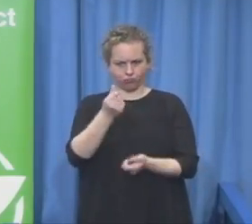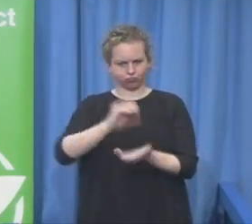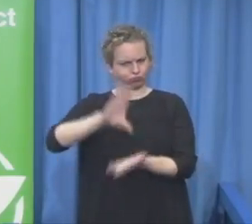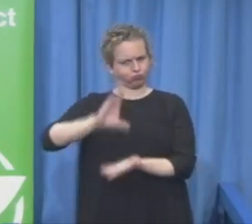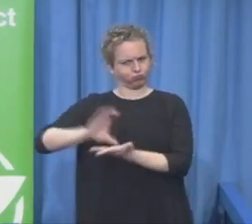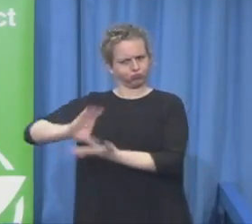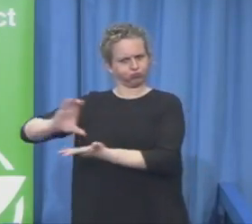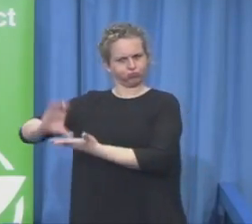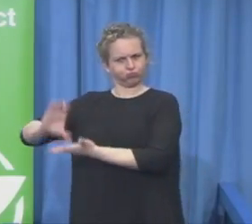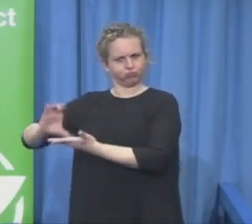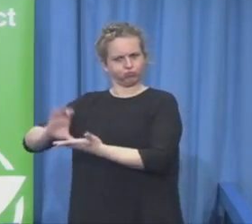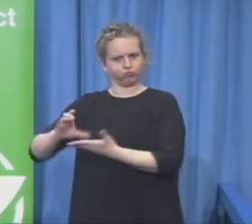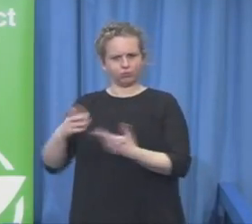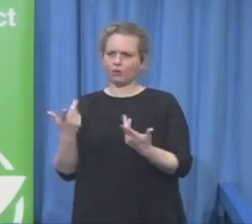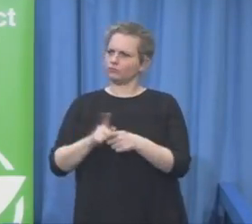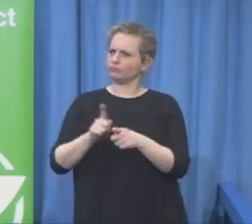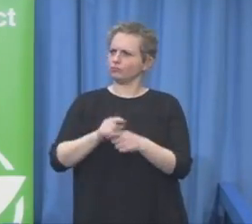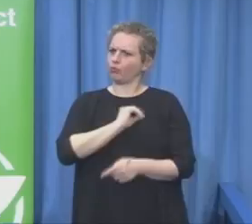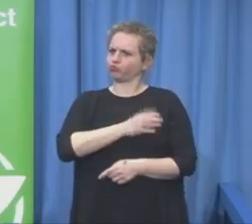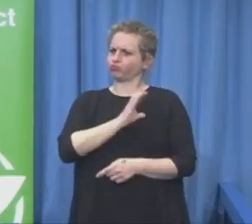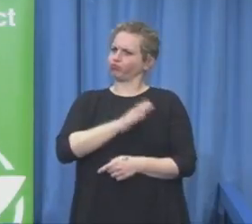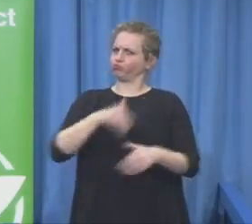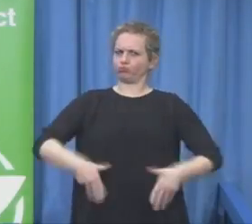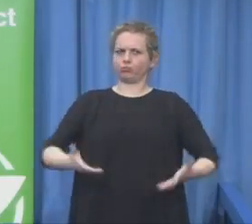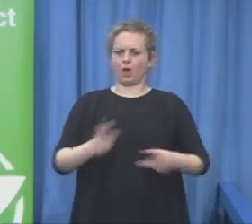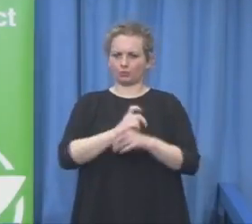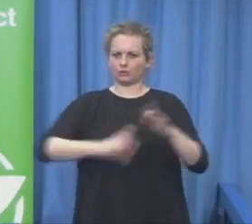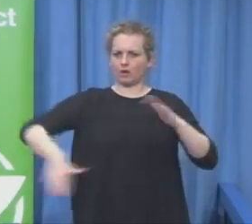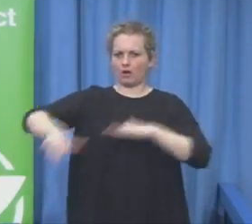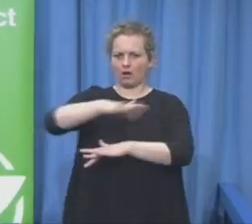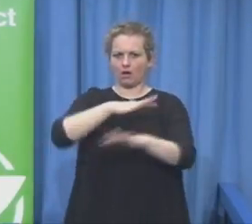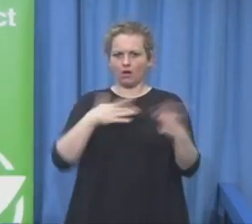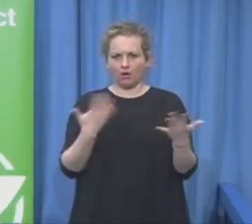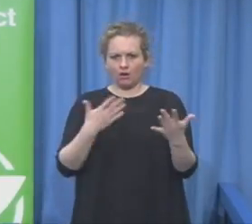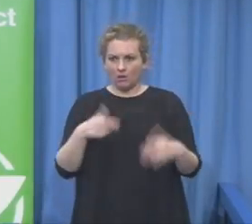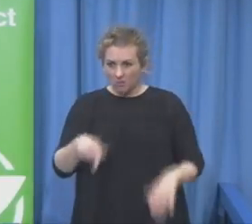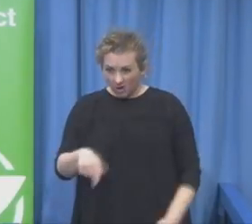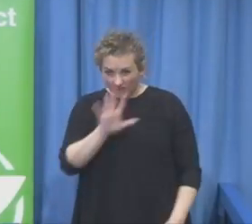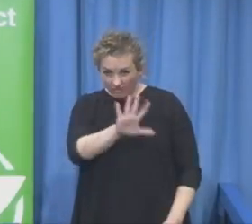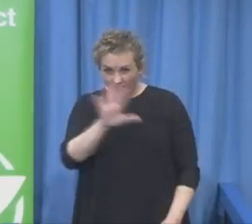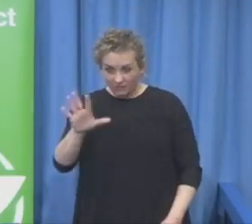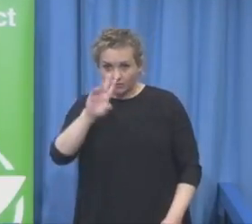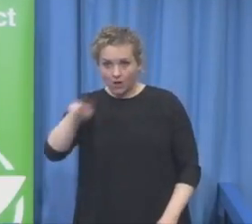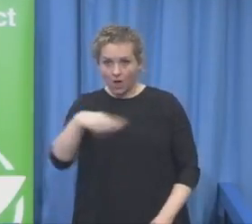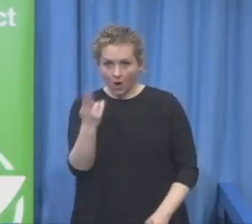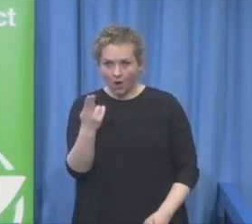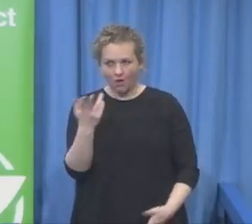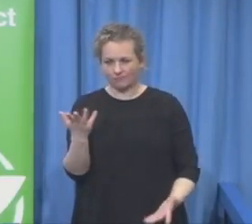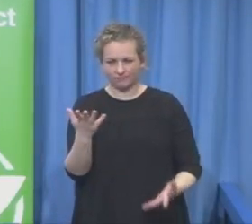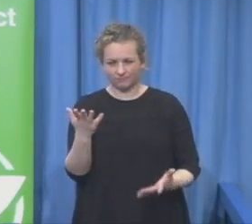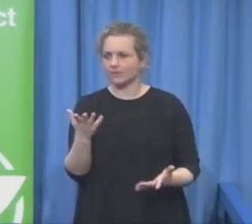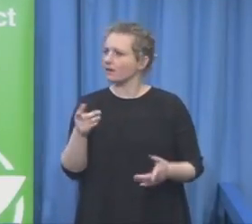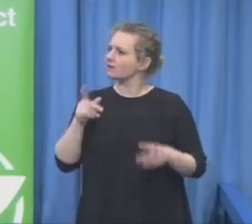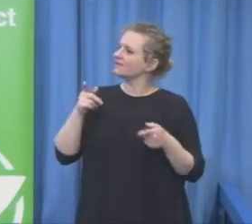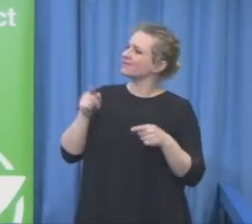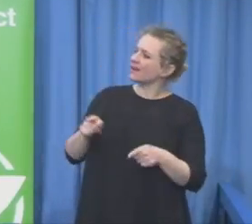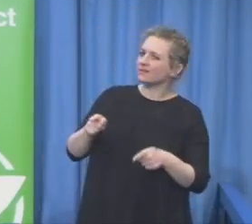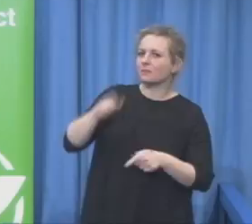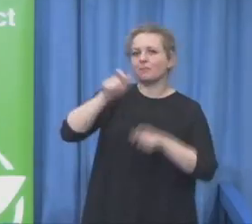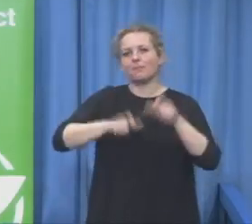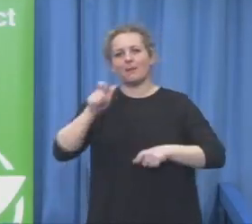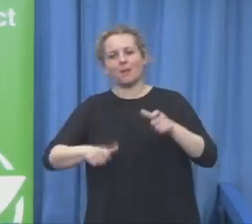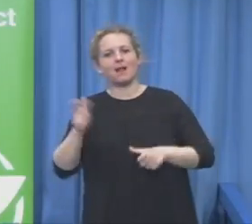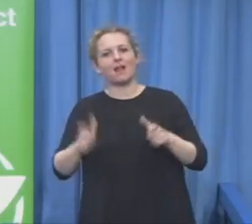the national attitude and the legal attitude where we are coming from. And we want to change this system. Coming